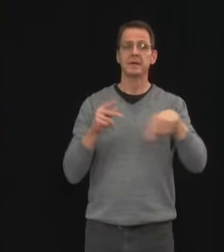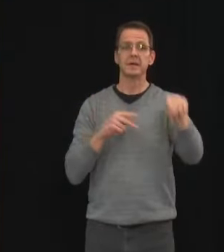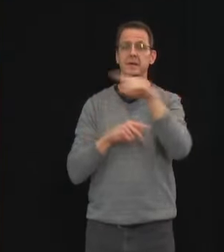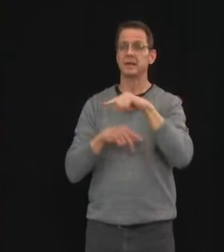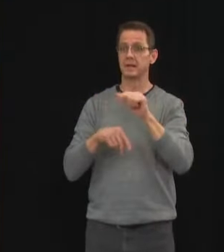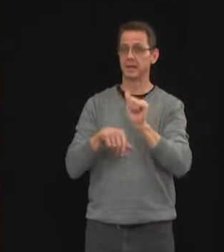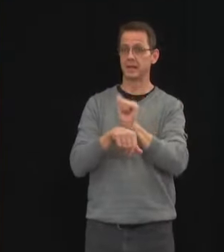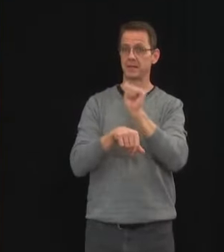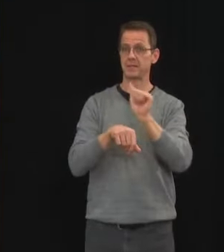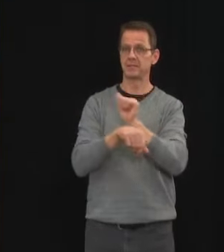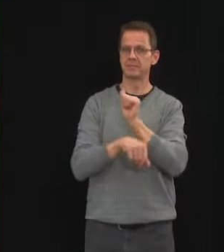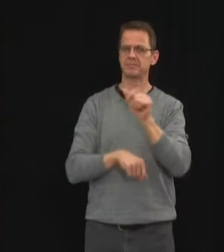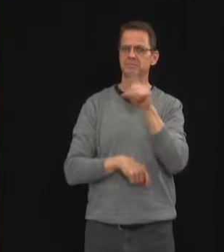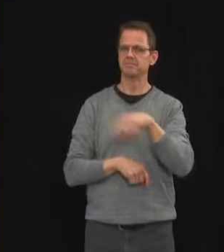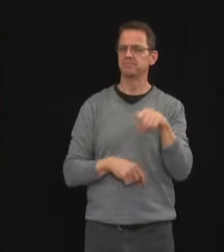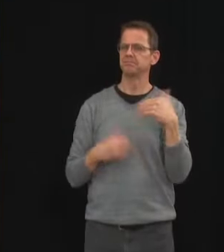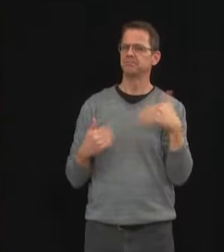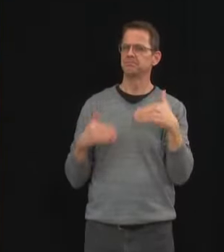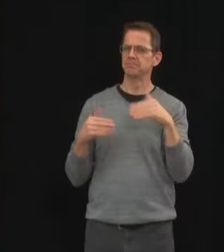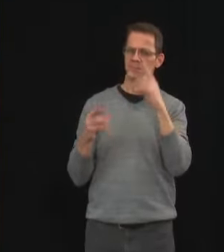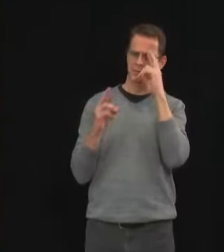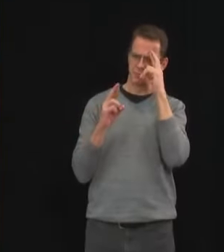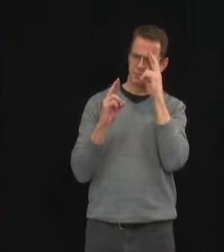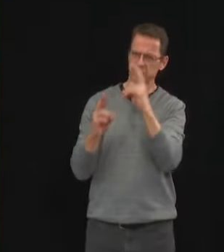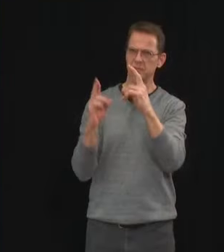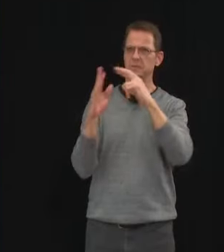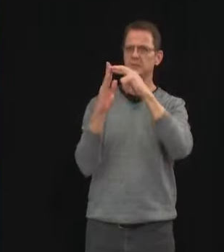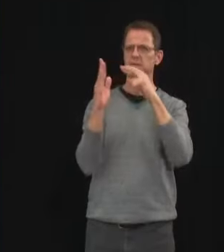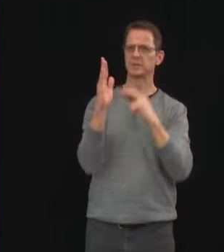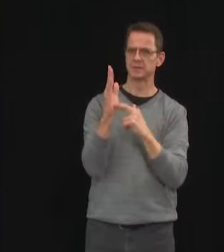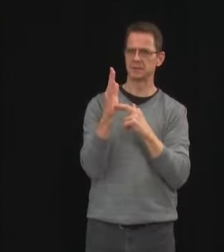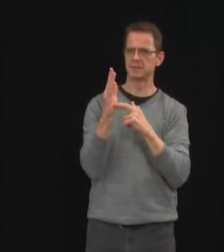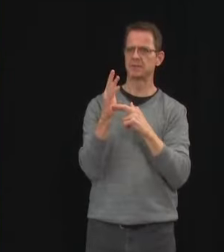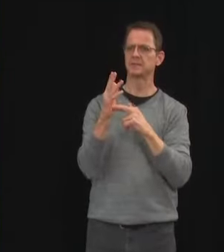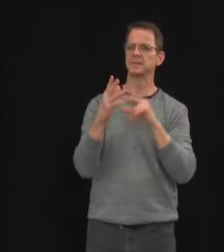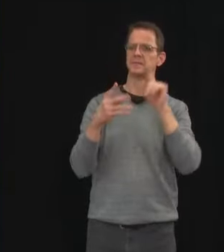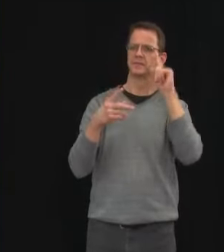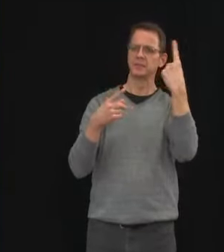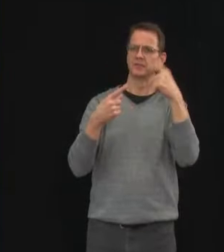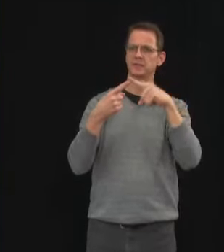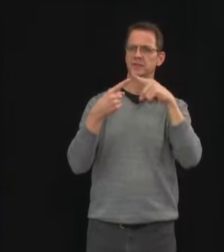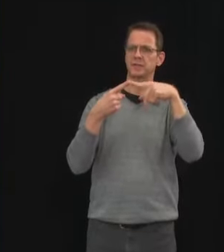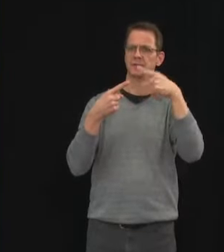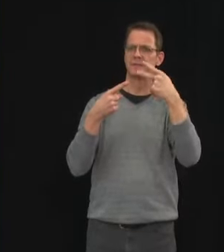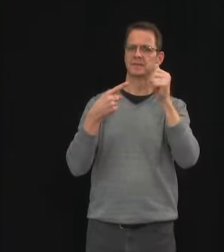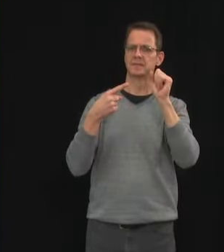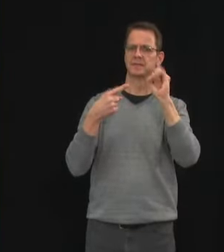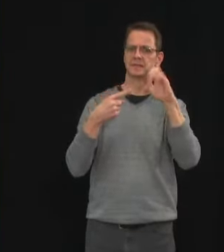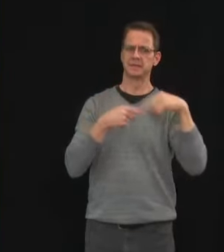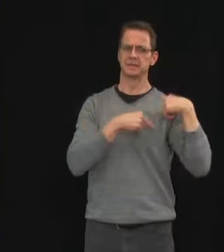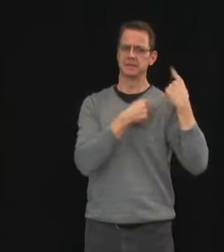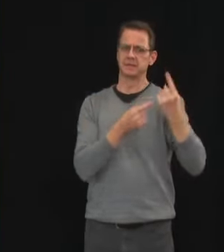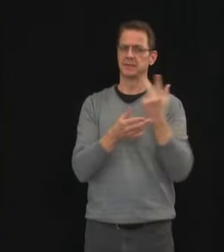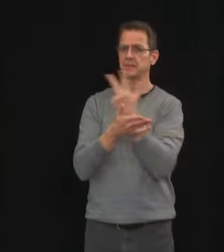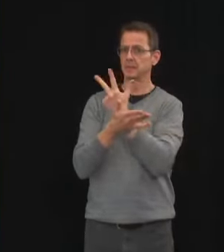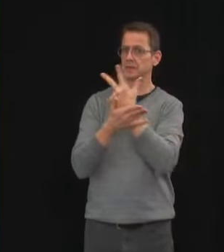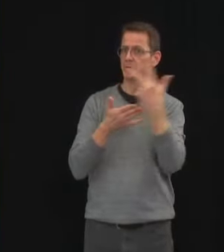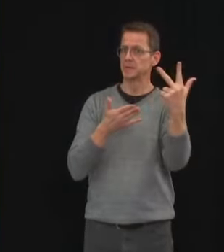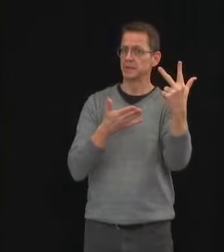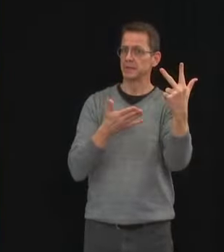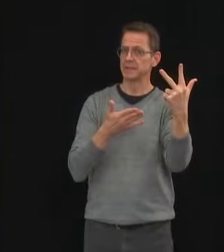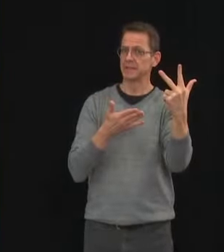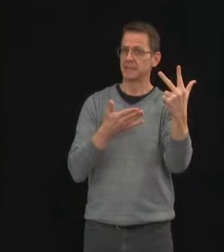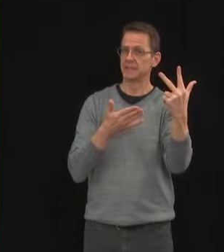to protect lives and our health care system in the process. I know this has not been easy especially with cold weather in